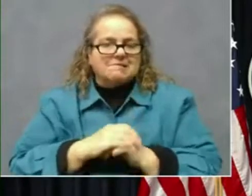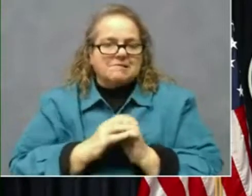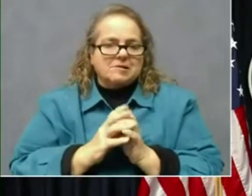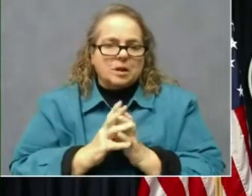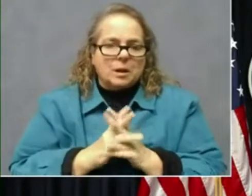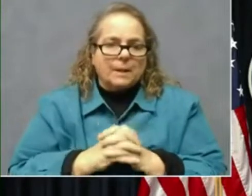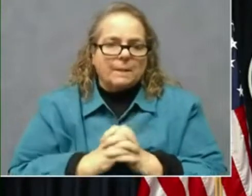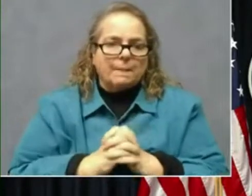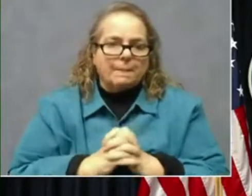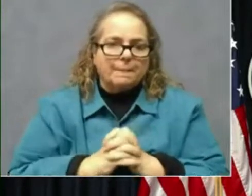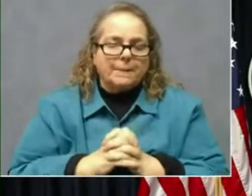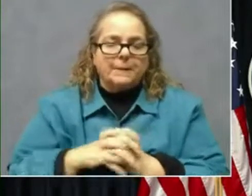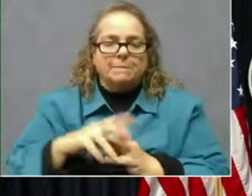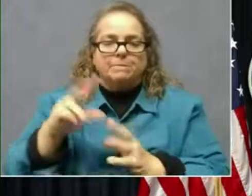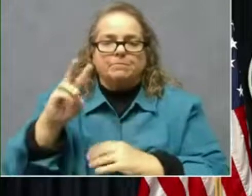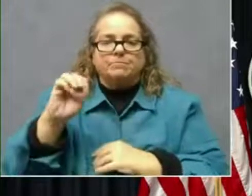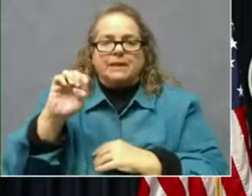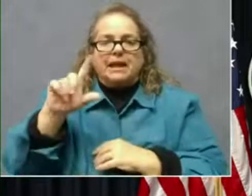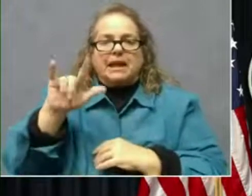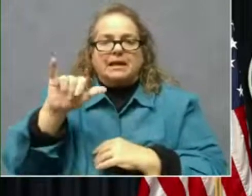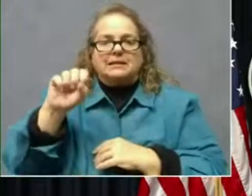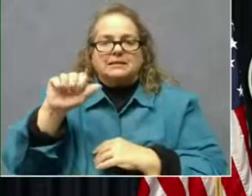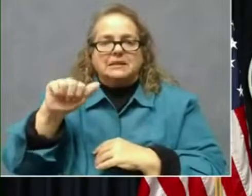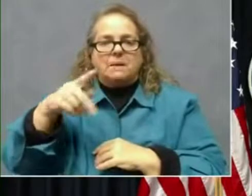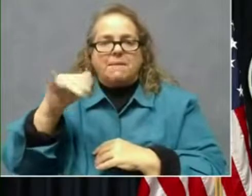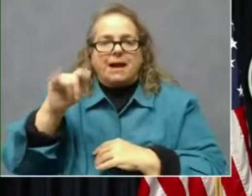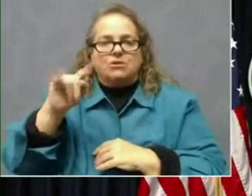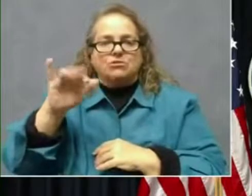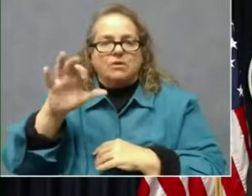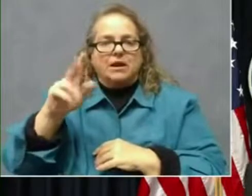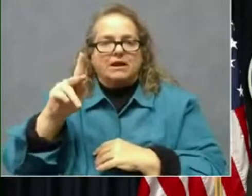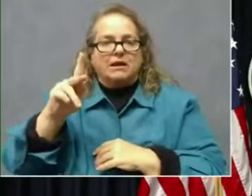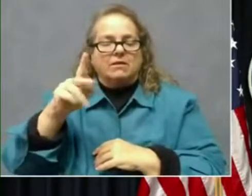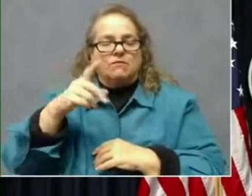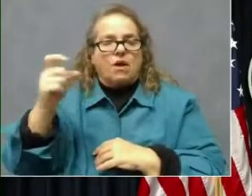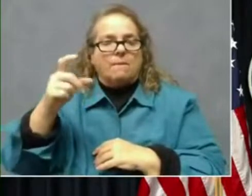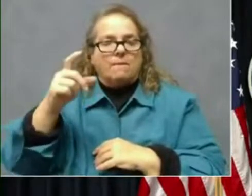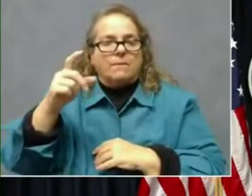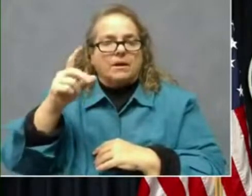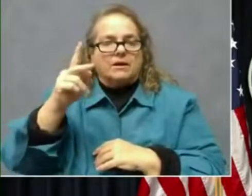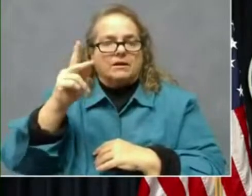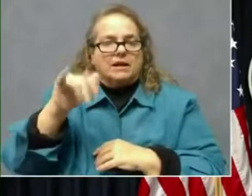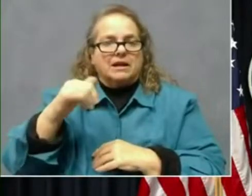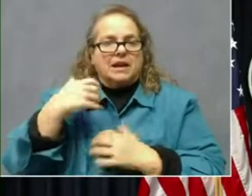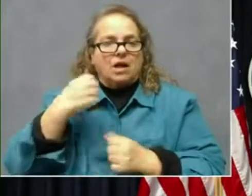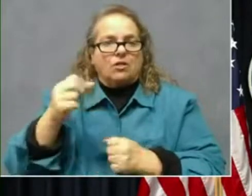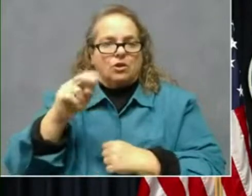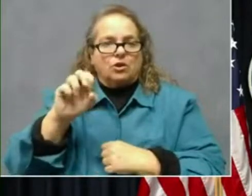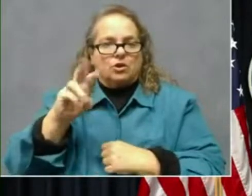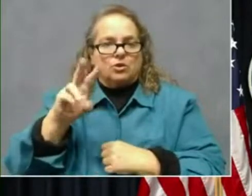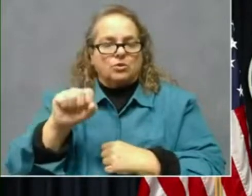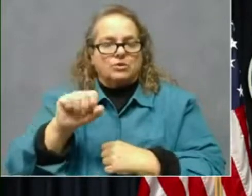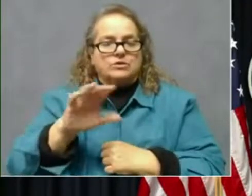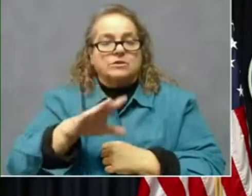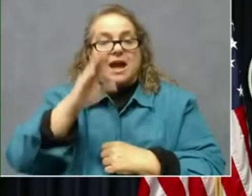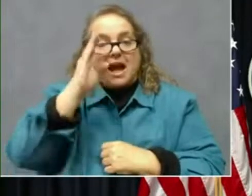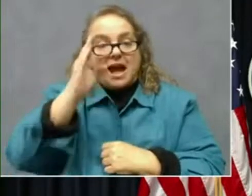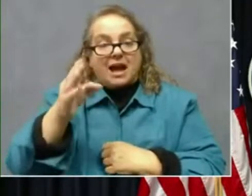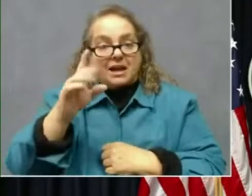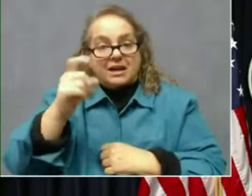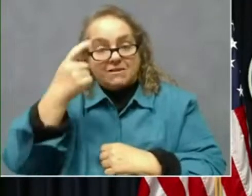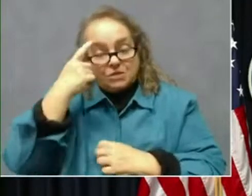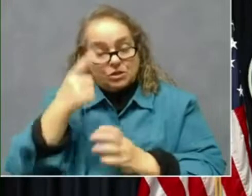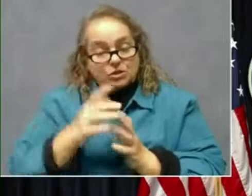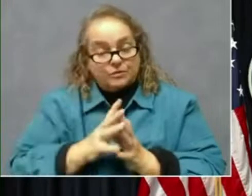Melissa Patrick for Kentucky Health News. We have Morgan. Hi, Governor. So the